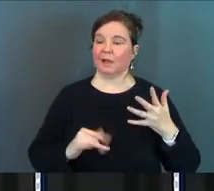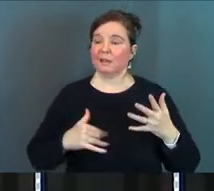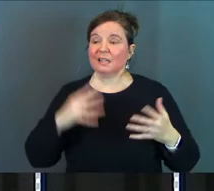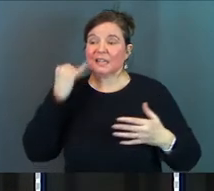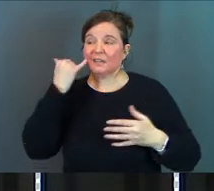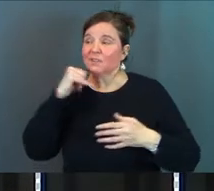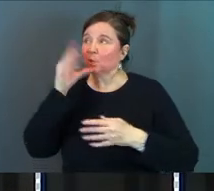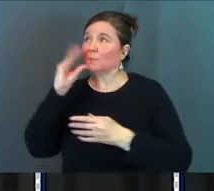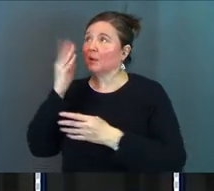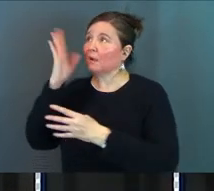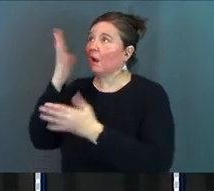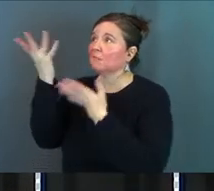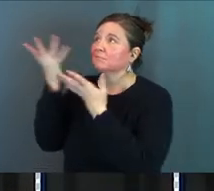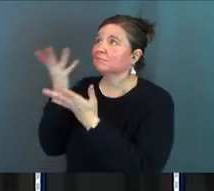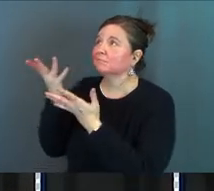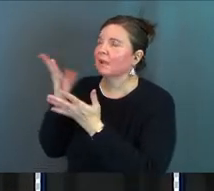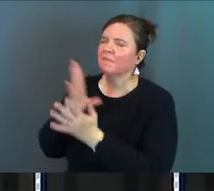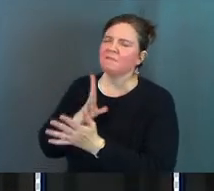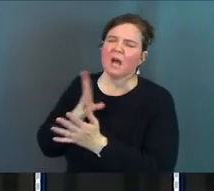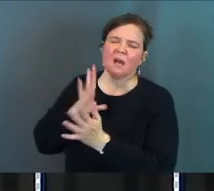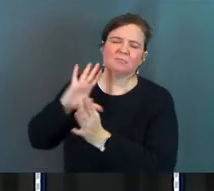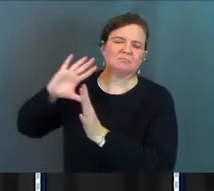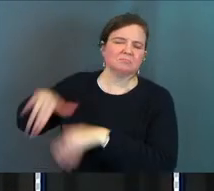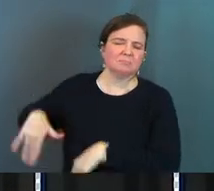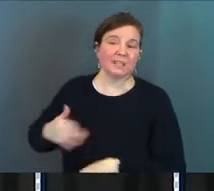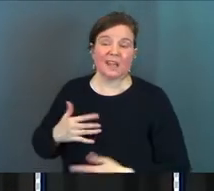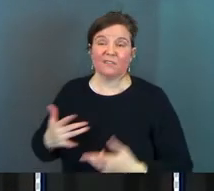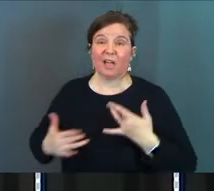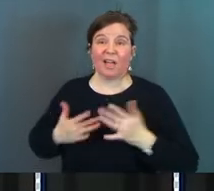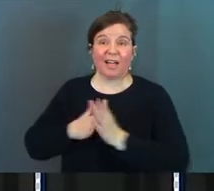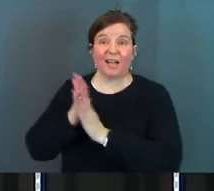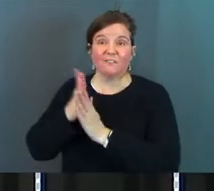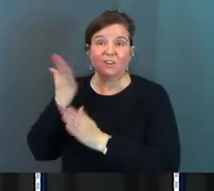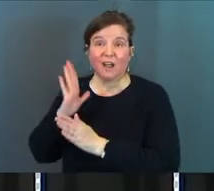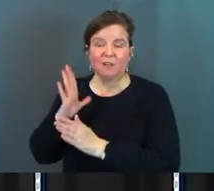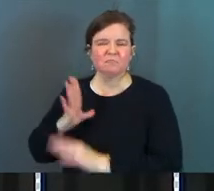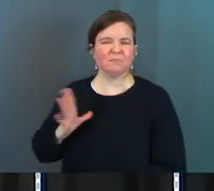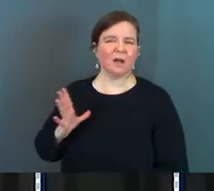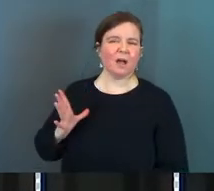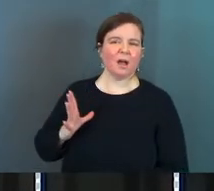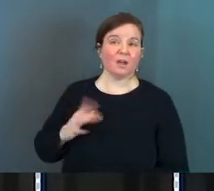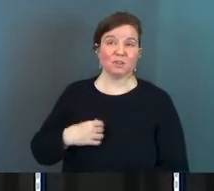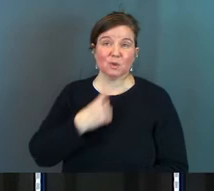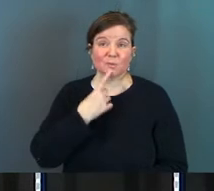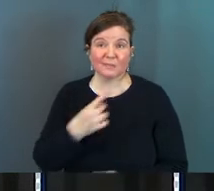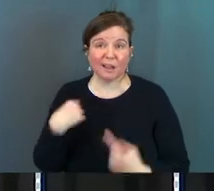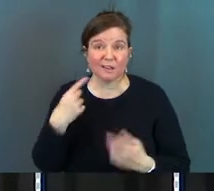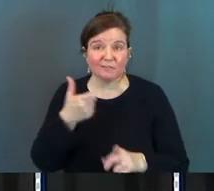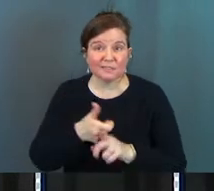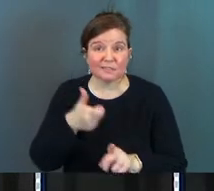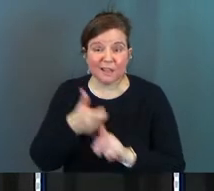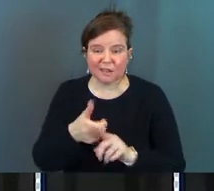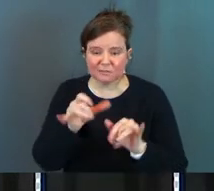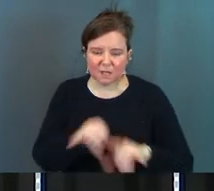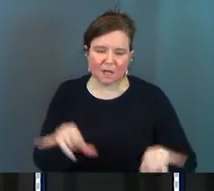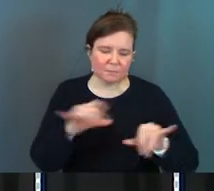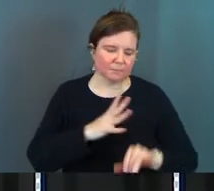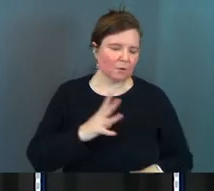miracle inside me it's okay if I don't have a burning passion for God that's what you've been telling yourself for decades